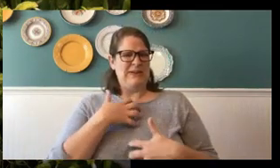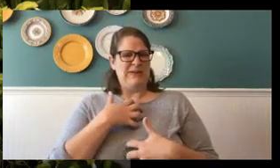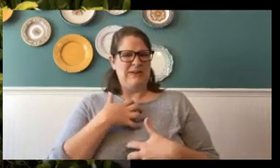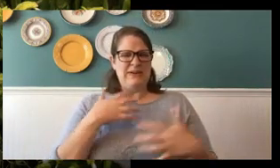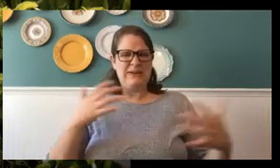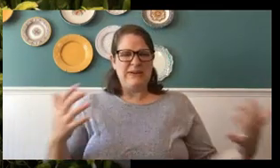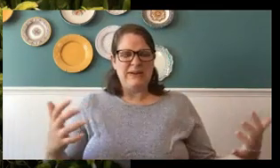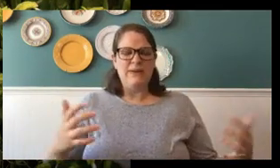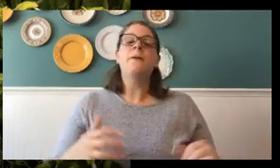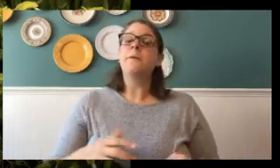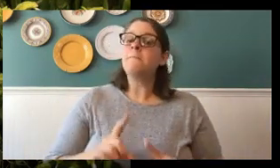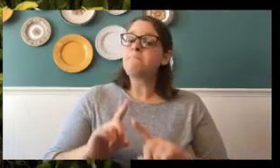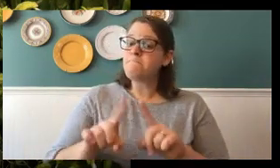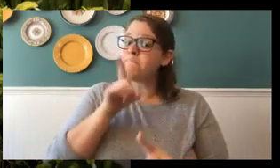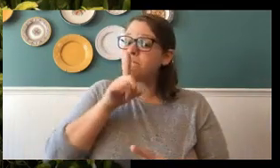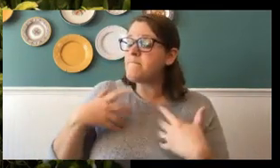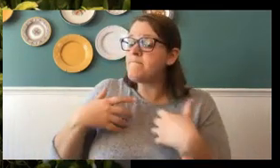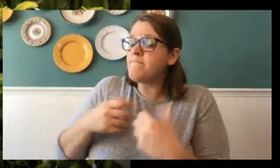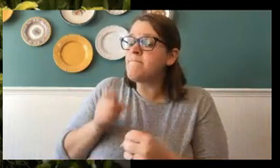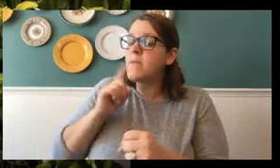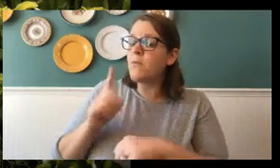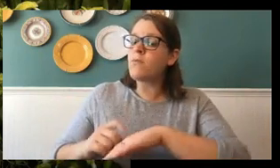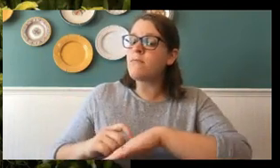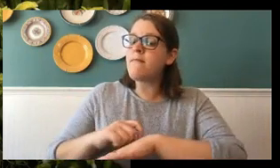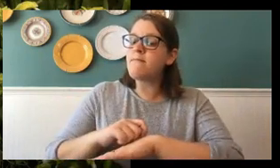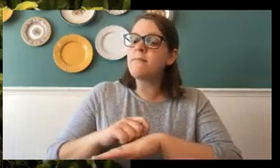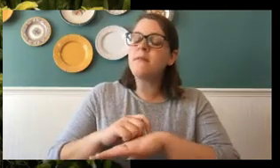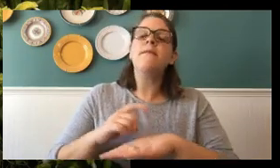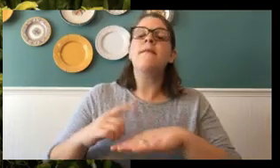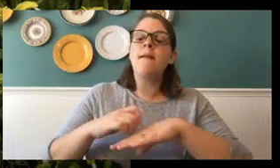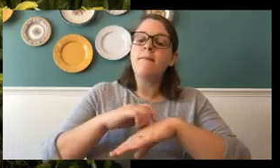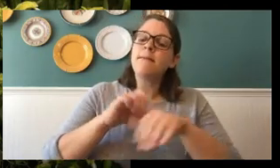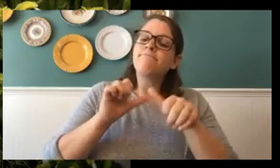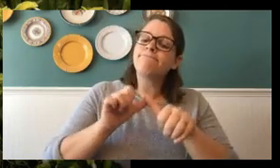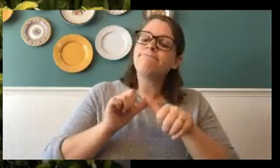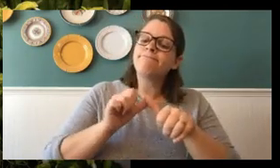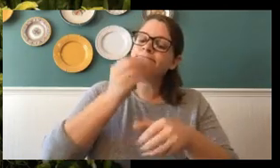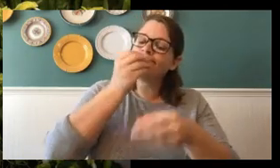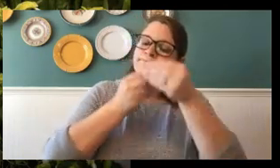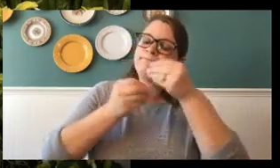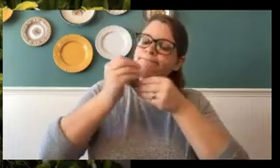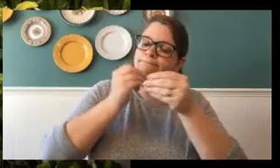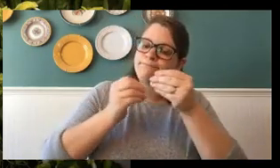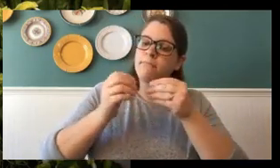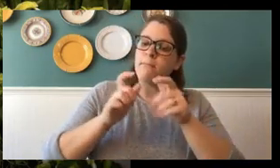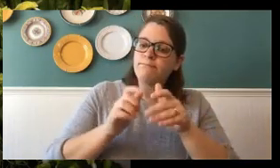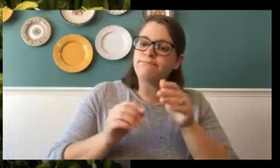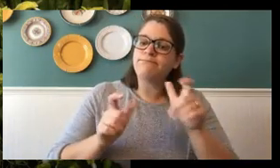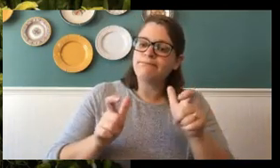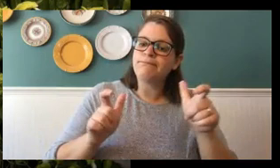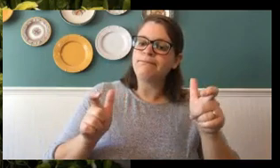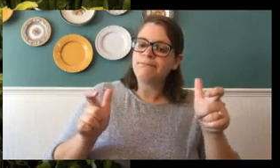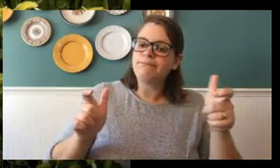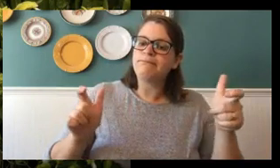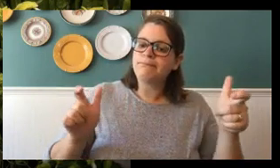But I'm sure it's very healthy for them. And as that caterpillar continues to eat, it grows and grows and grows. Now, there are